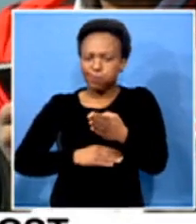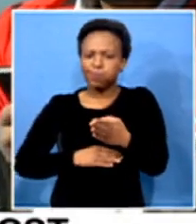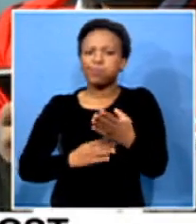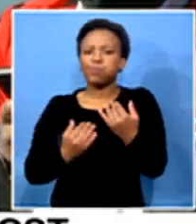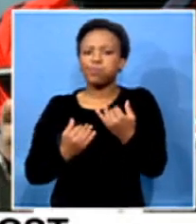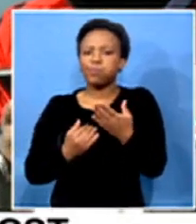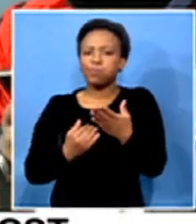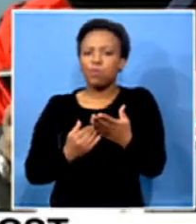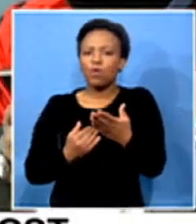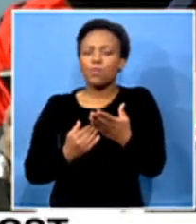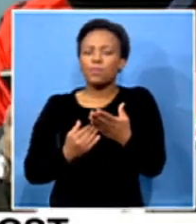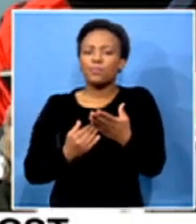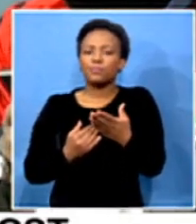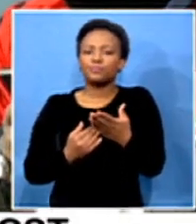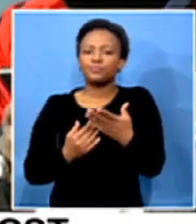be...